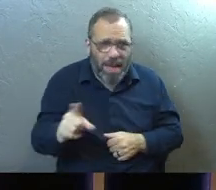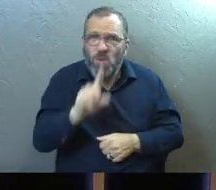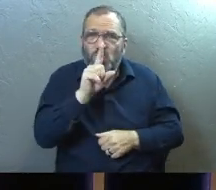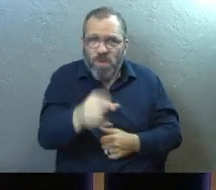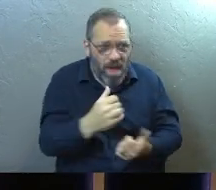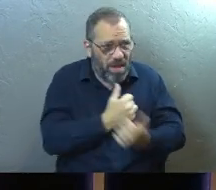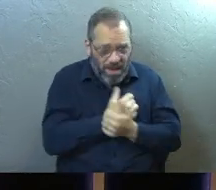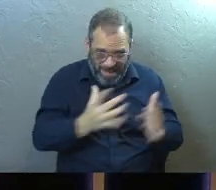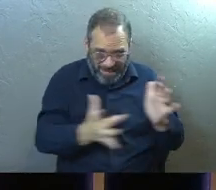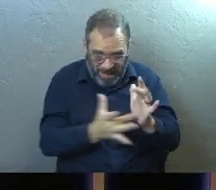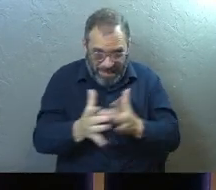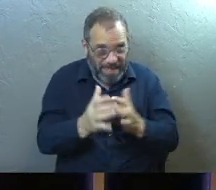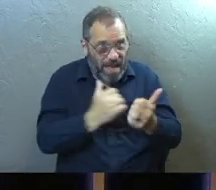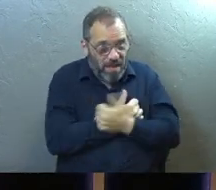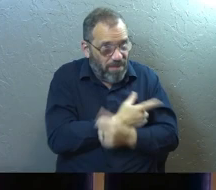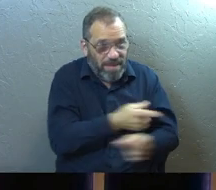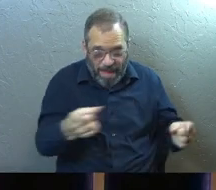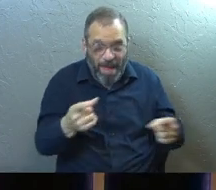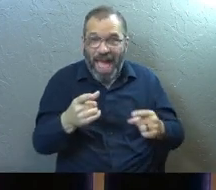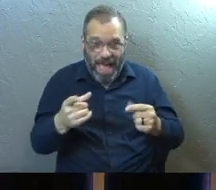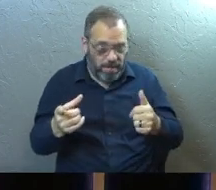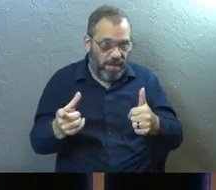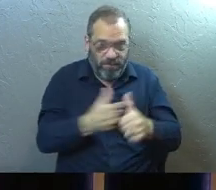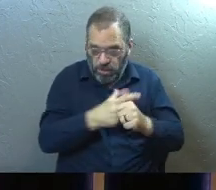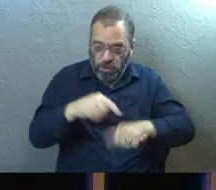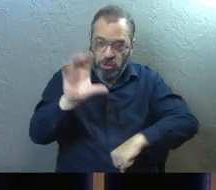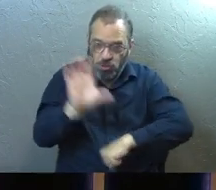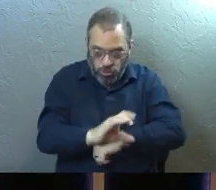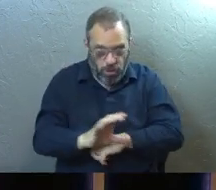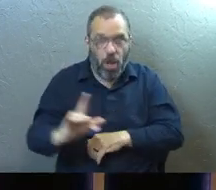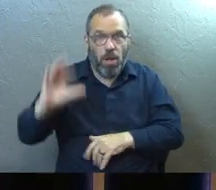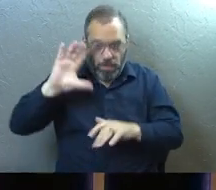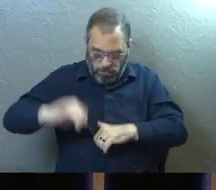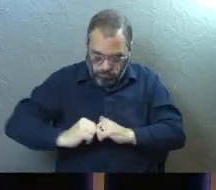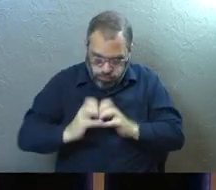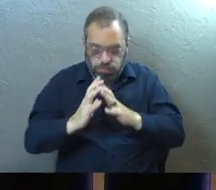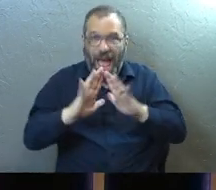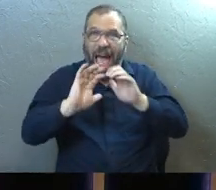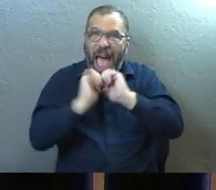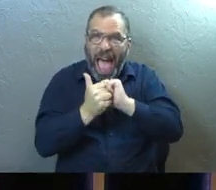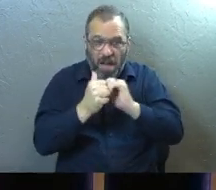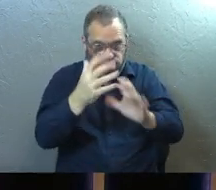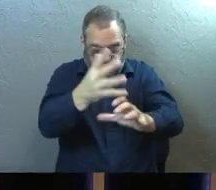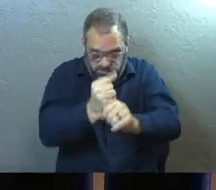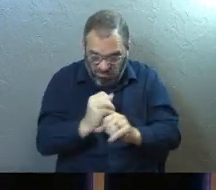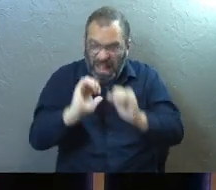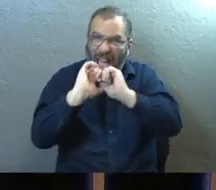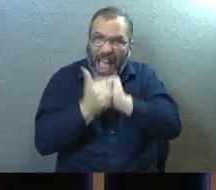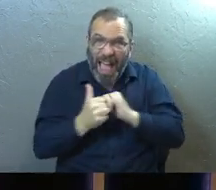for real, the way Jesus did. And then the way his early church actually did. And how do I get that?